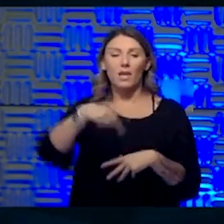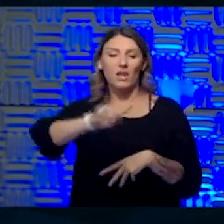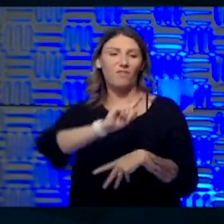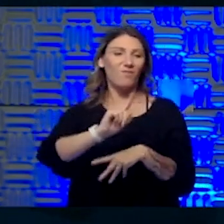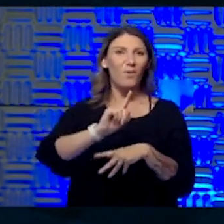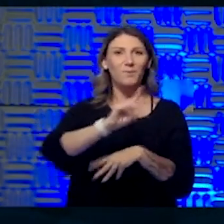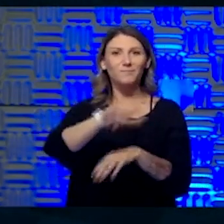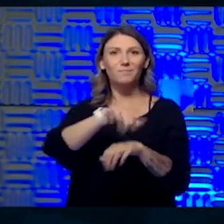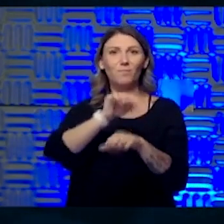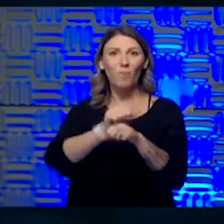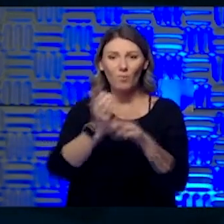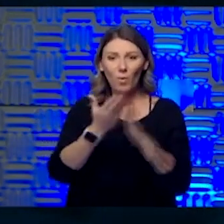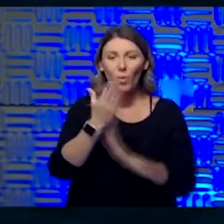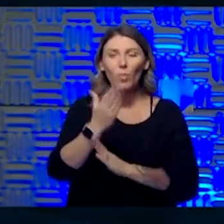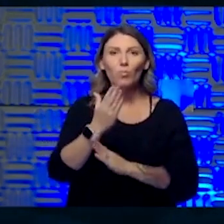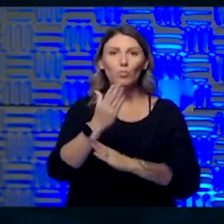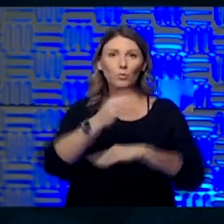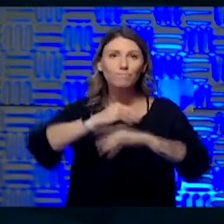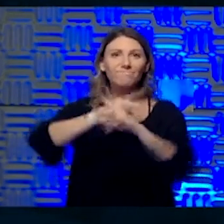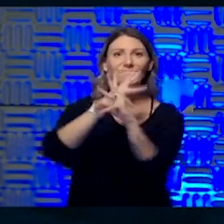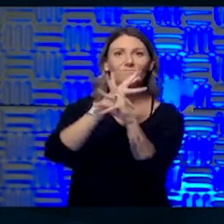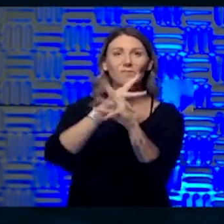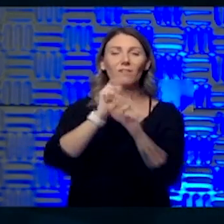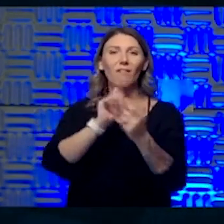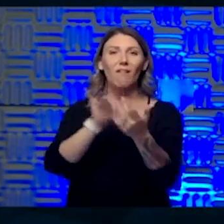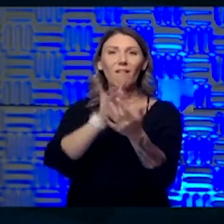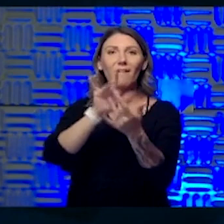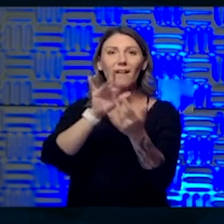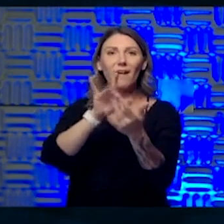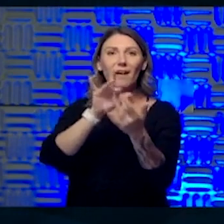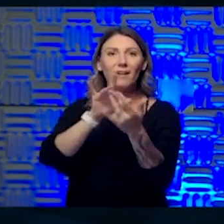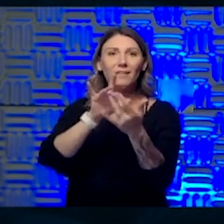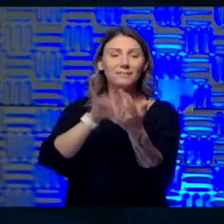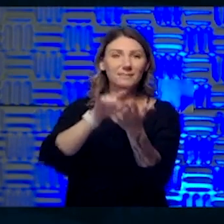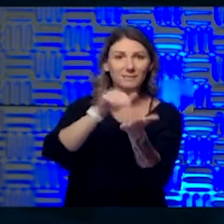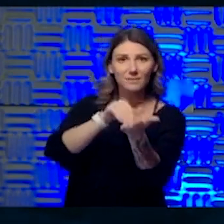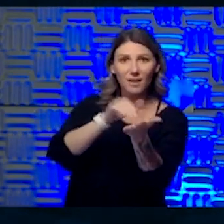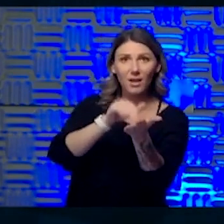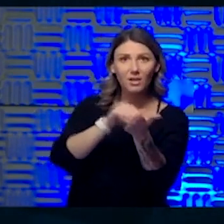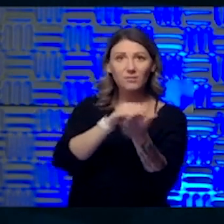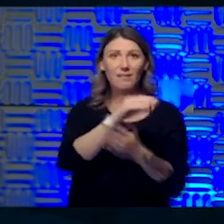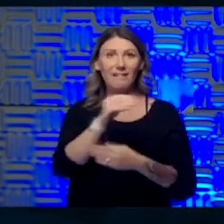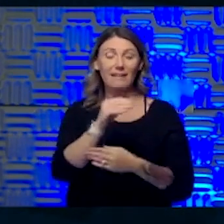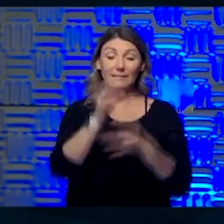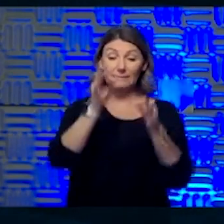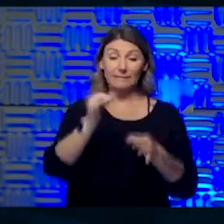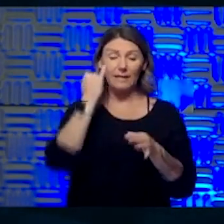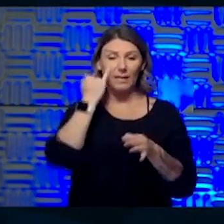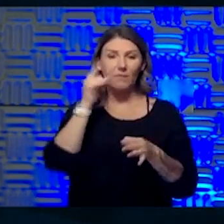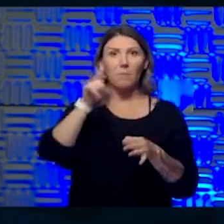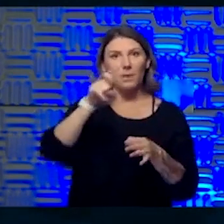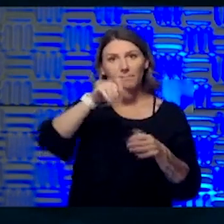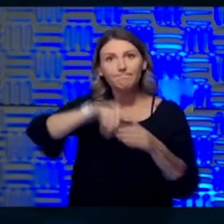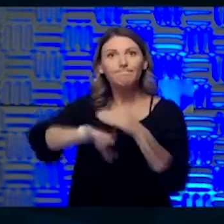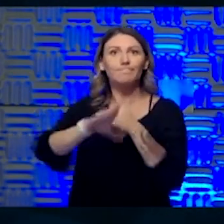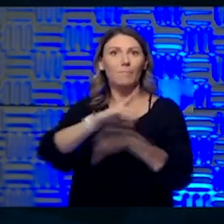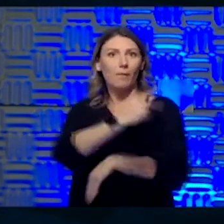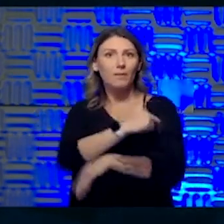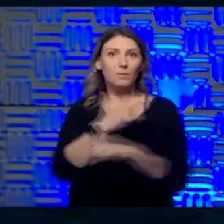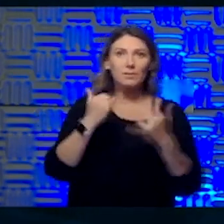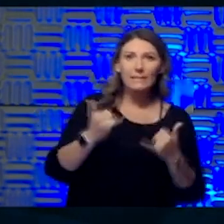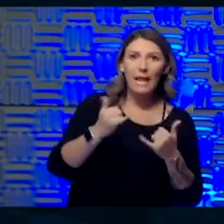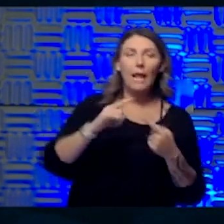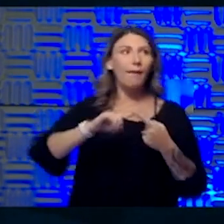You can get ahold of a physician to do a televisit and we can decide, you know, is this something that needs to be seen today or tomorrow or this week?